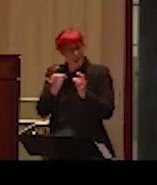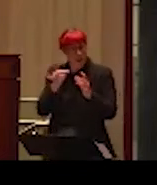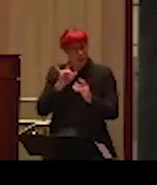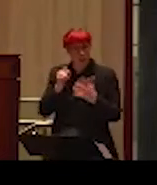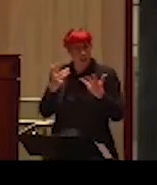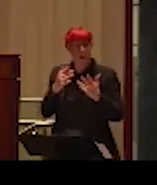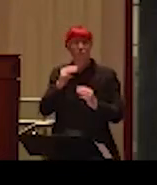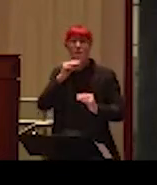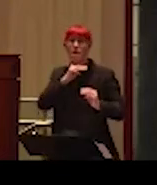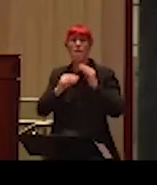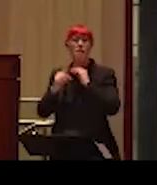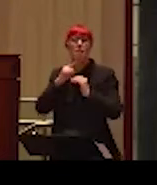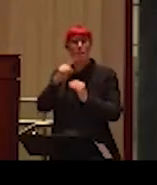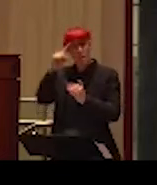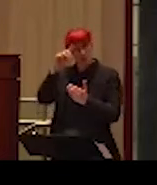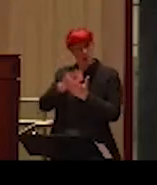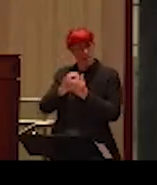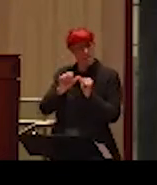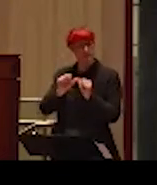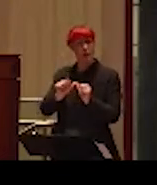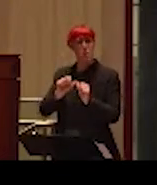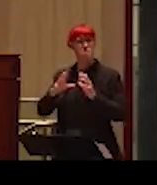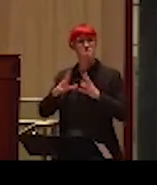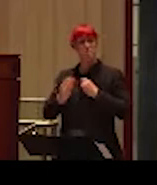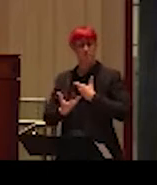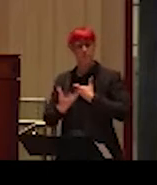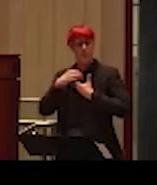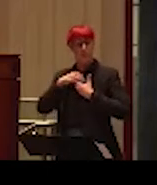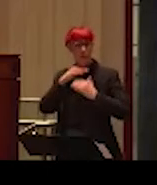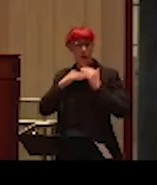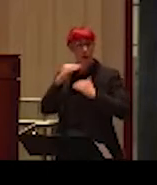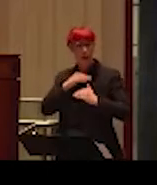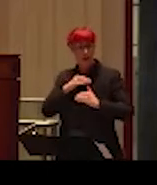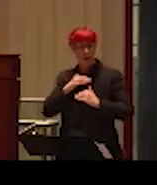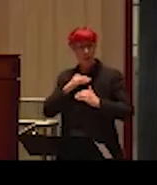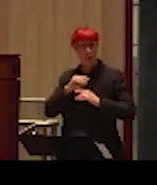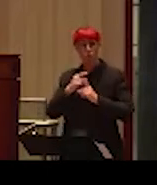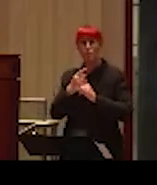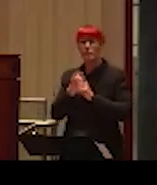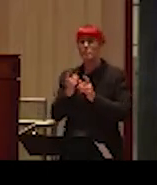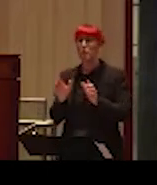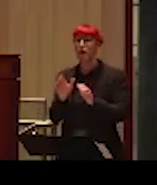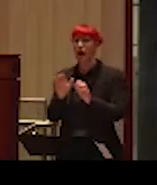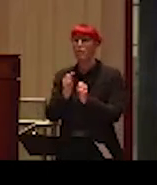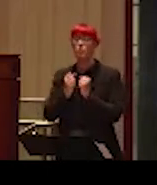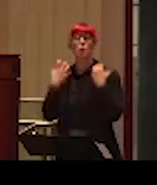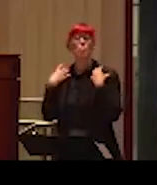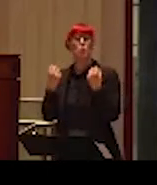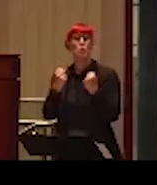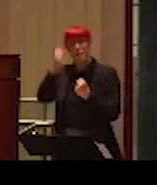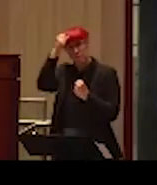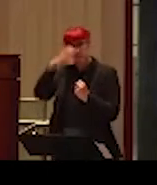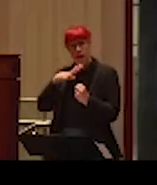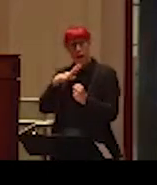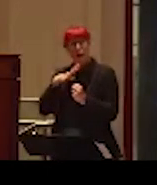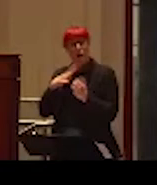they participate in falsehood. The simple act of an ordinary, brave man is not to participate in lies, not to support false actions.